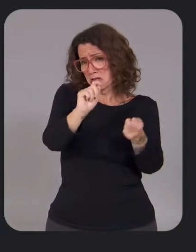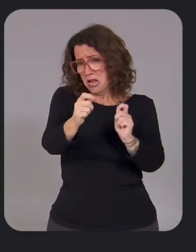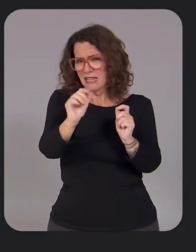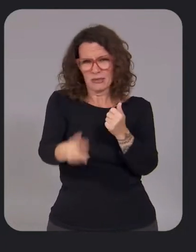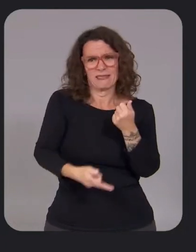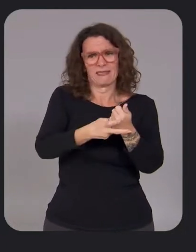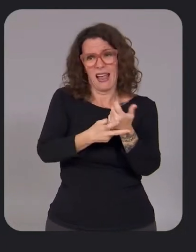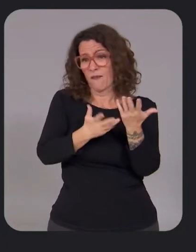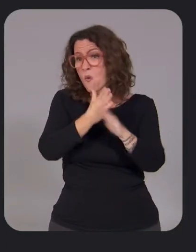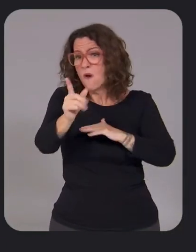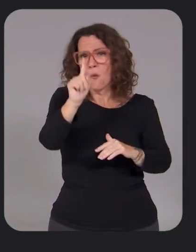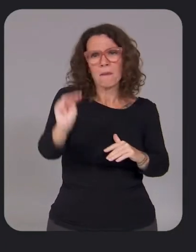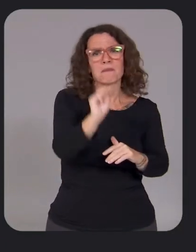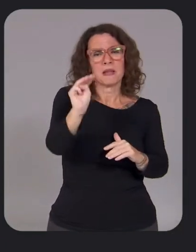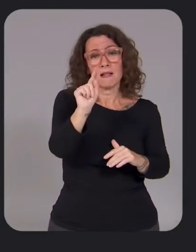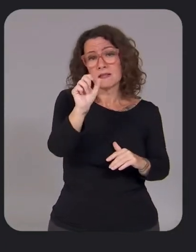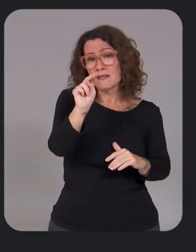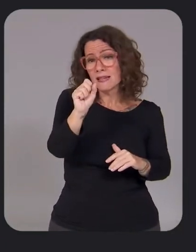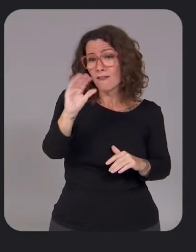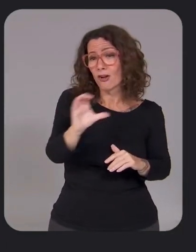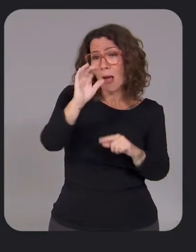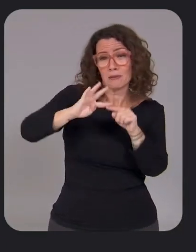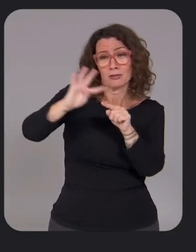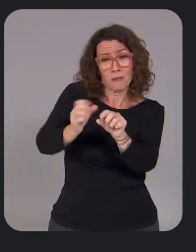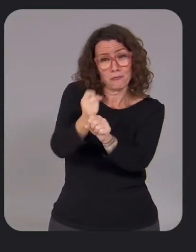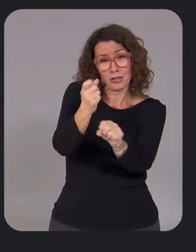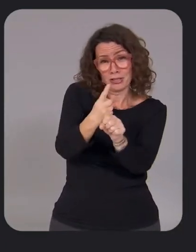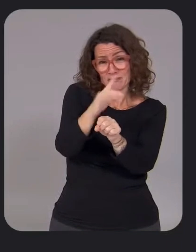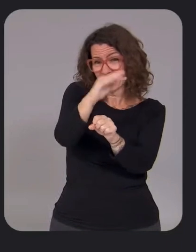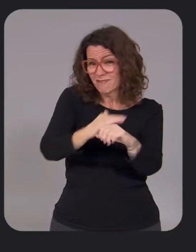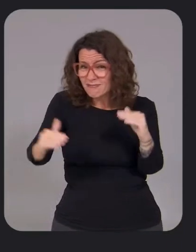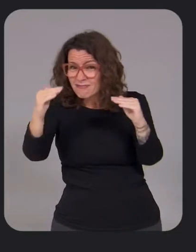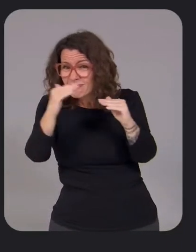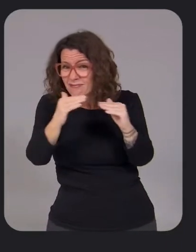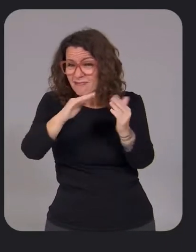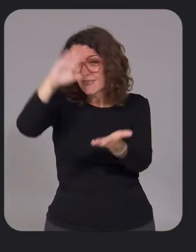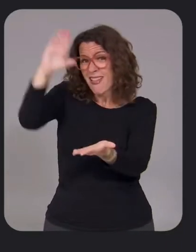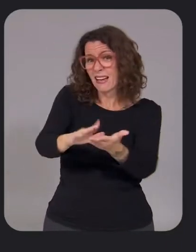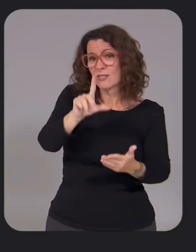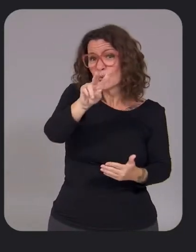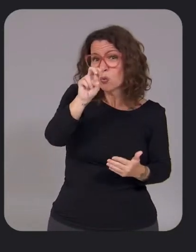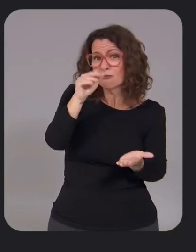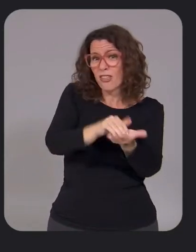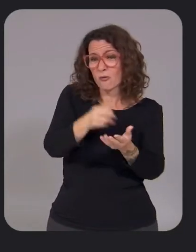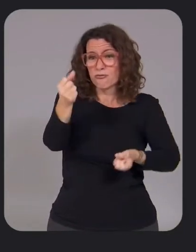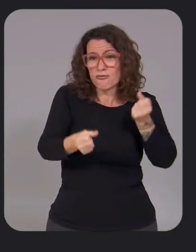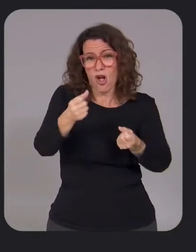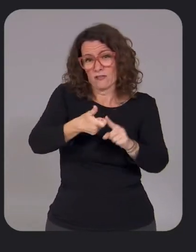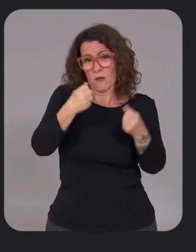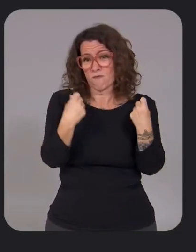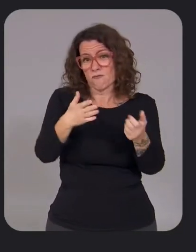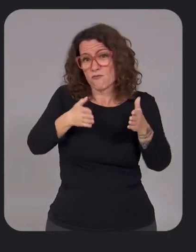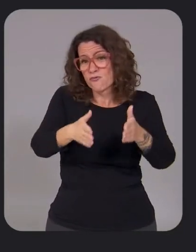over 1 million tons of carbon emissions per year. The equivalent of removing over 200,000 cars from the road. But